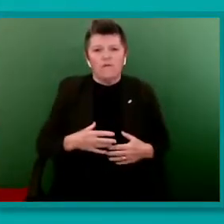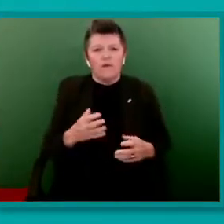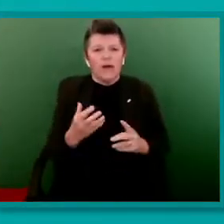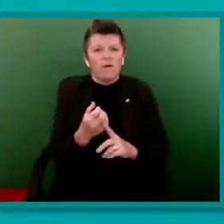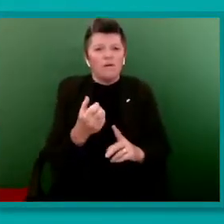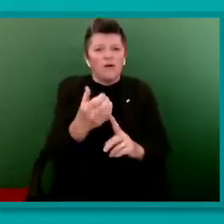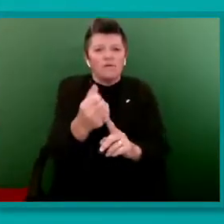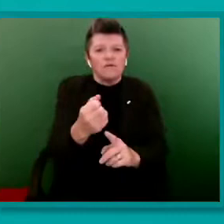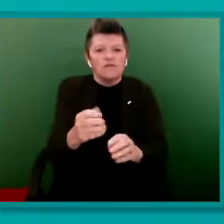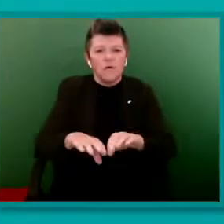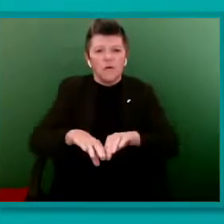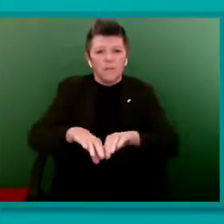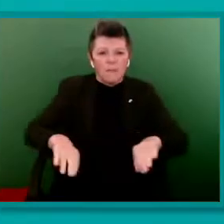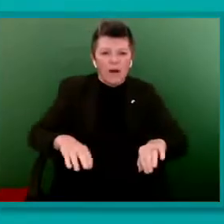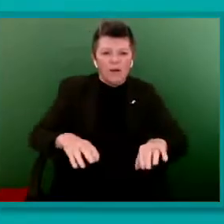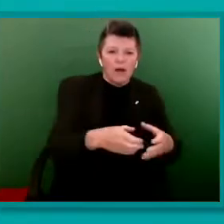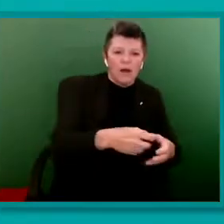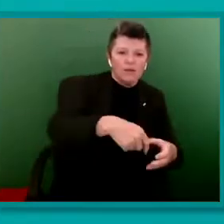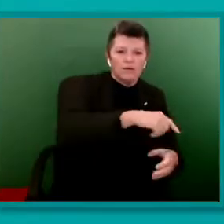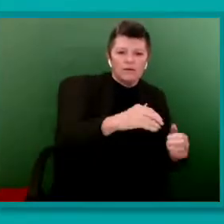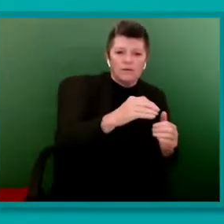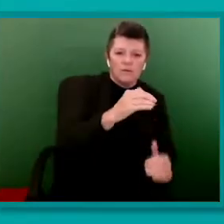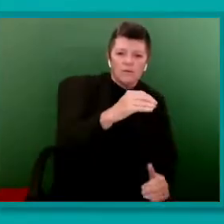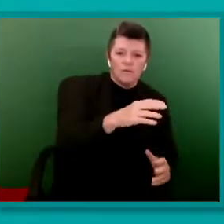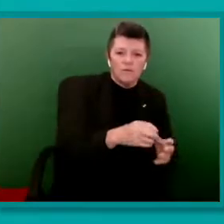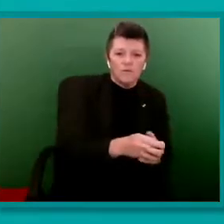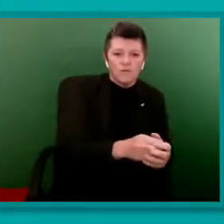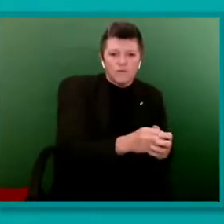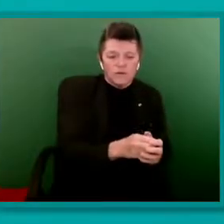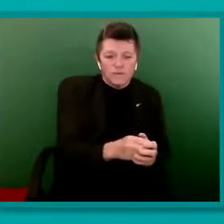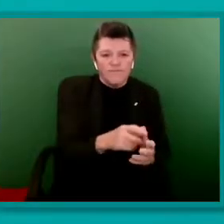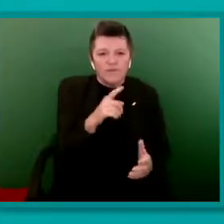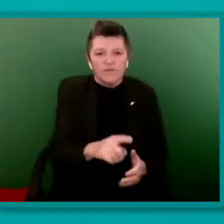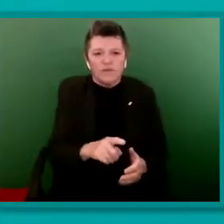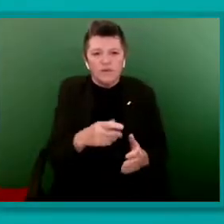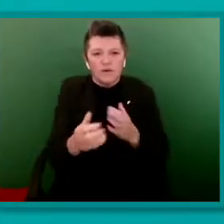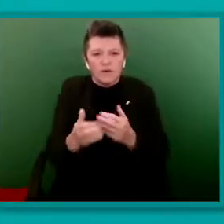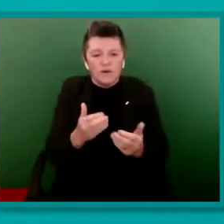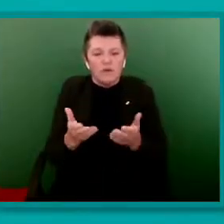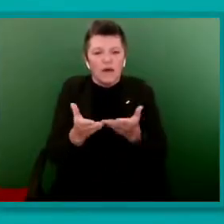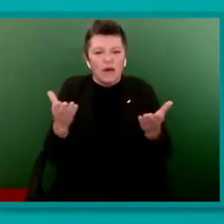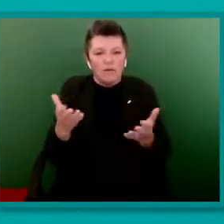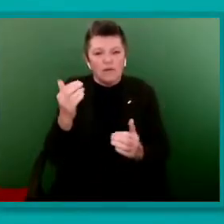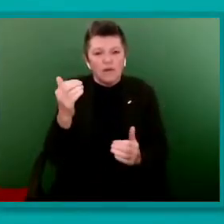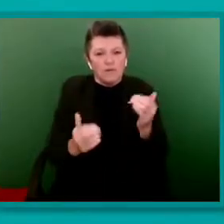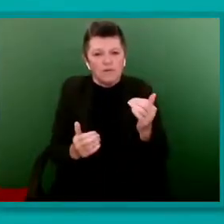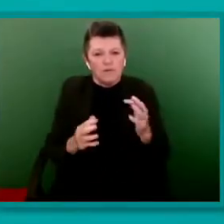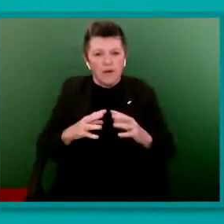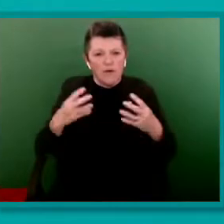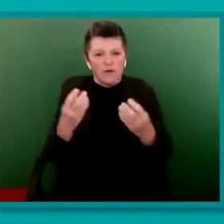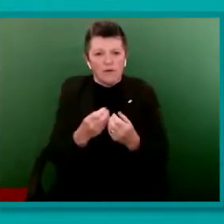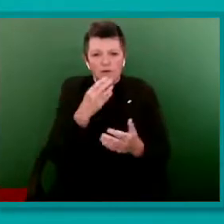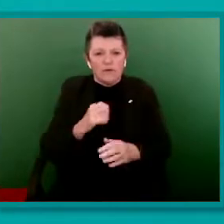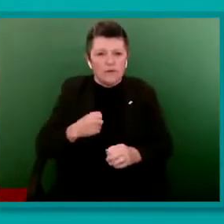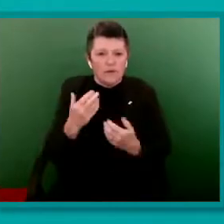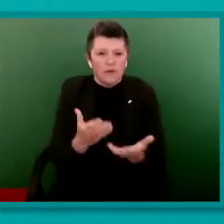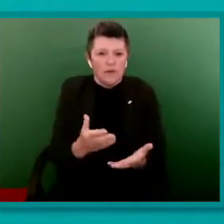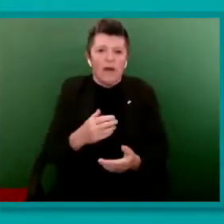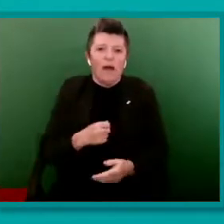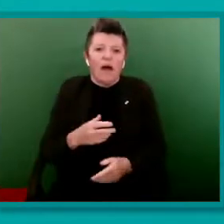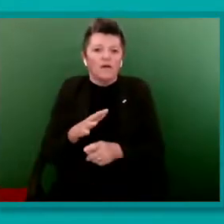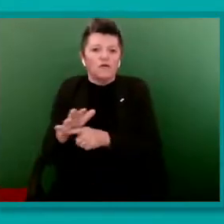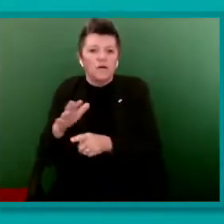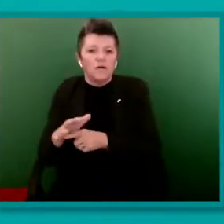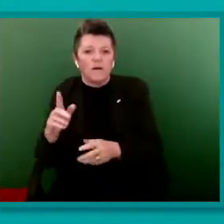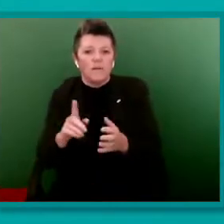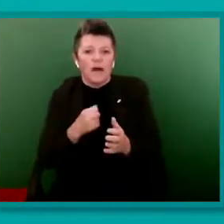addressing health inequalities for all who use our services, unquote. I joke on my podcast that I'm a binary trans woman living